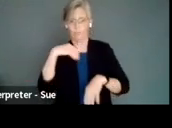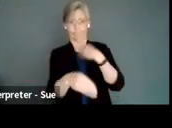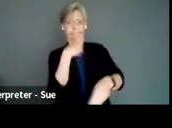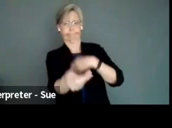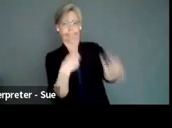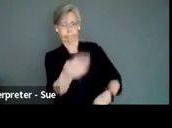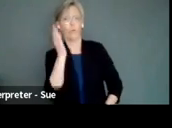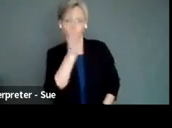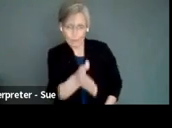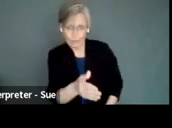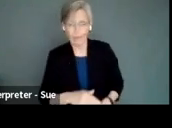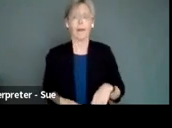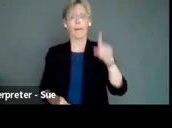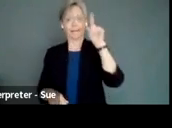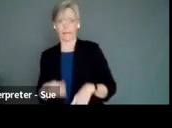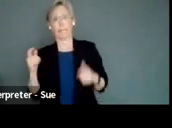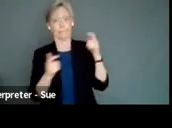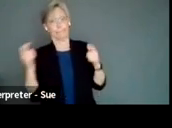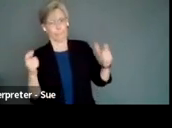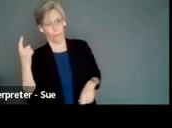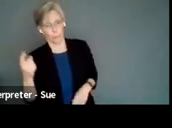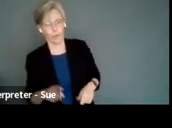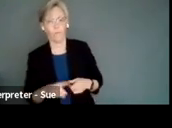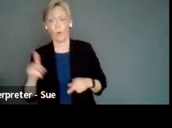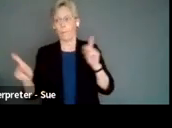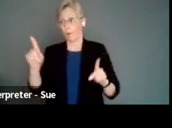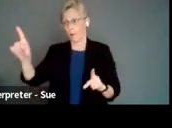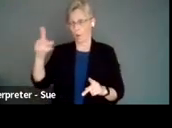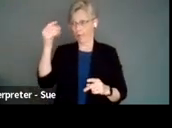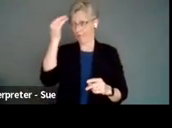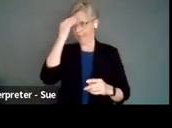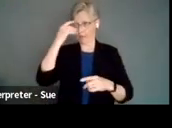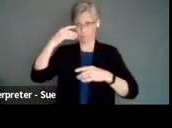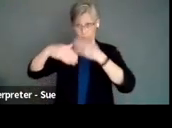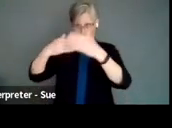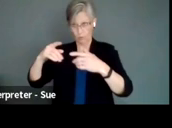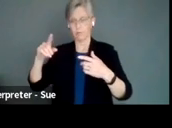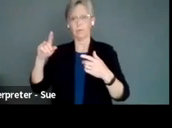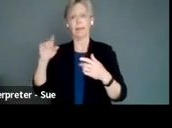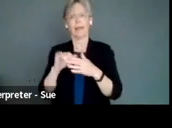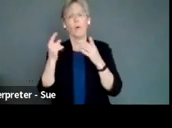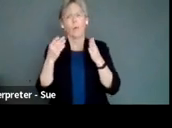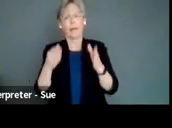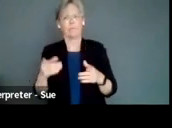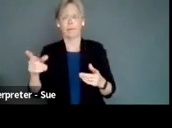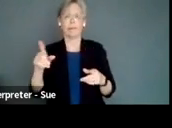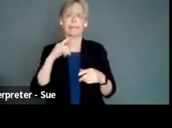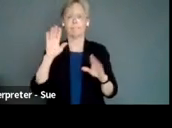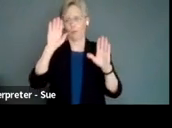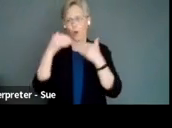going to summarize this. But these are the big ones. So for neurodiverse. So basically neurodiverse is a middle class way of saying autistic.